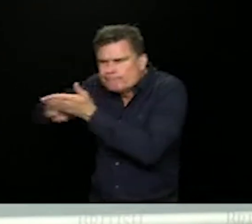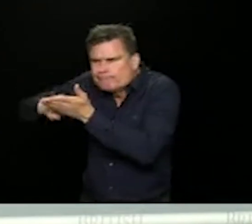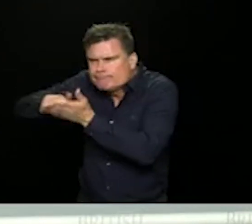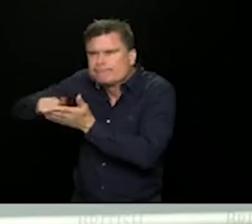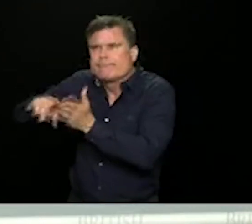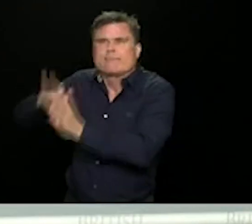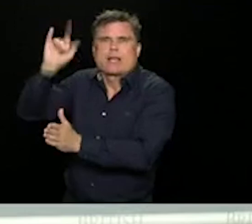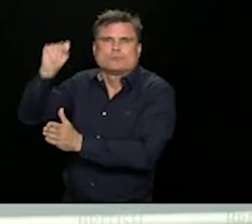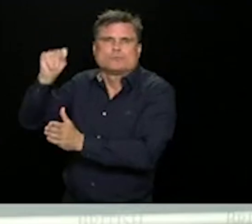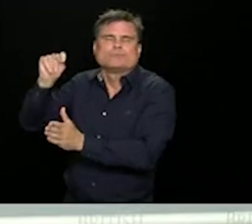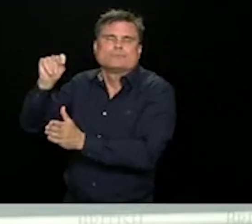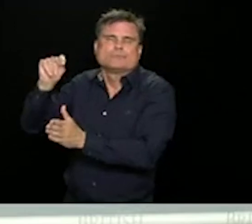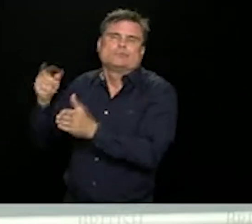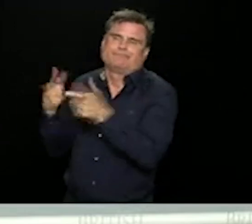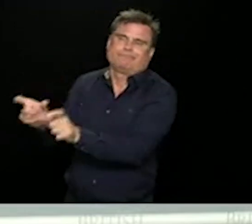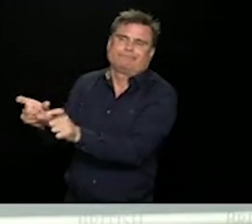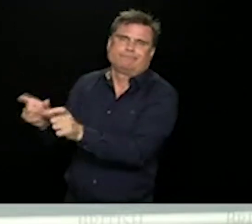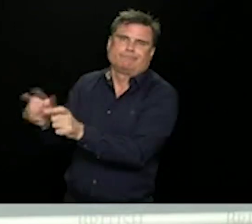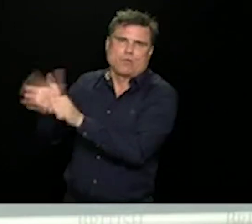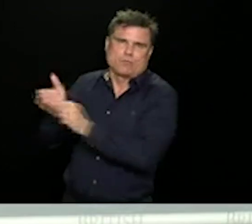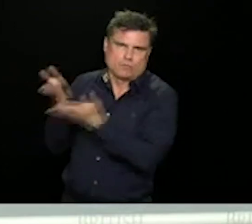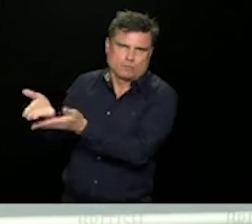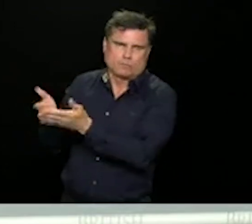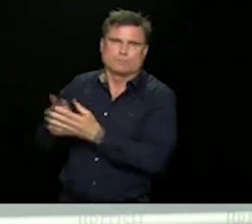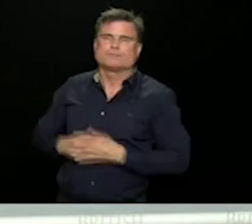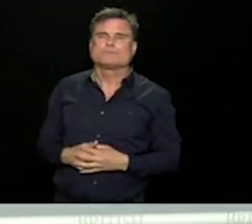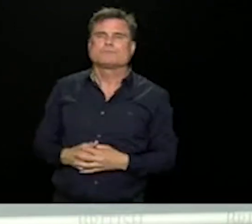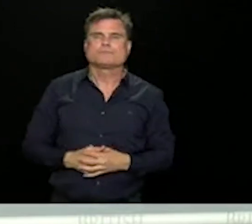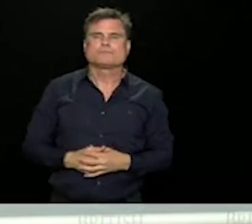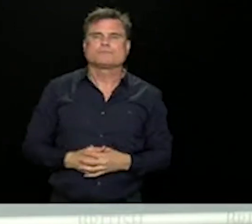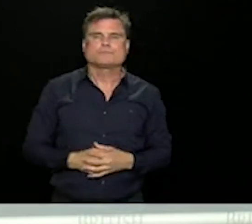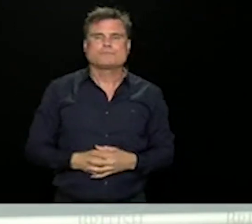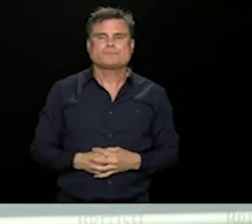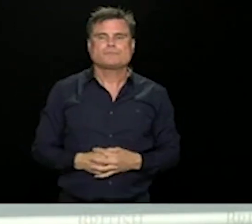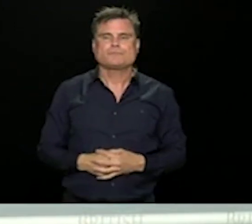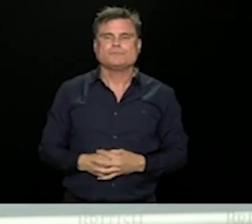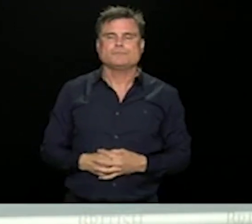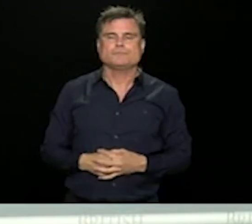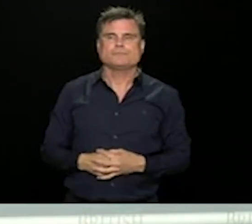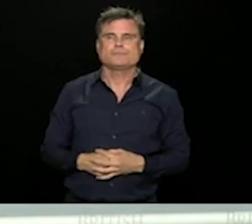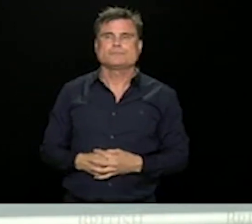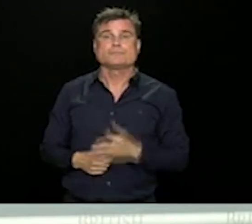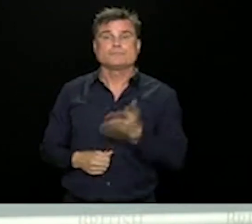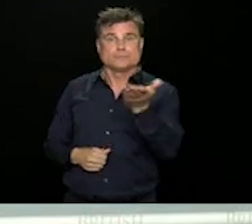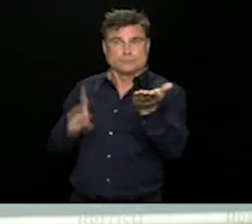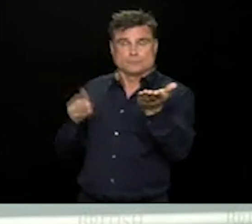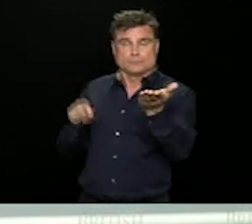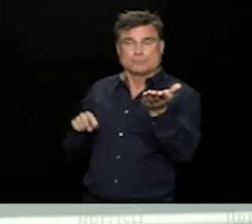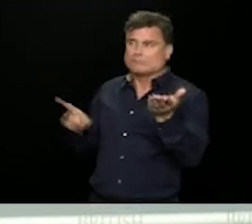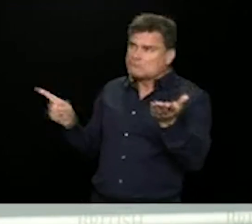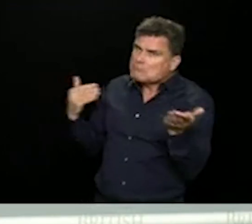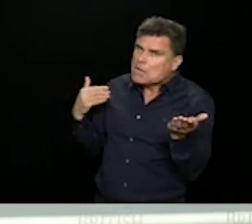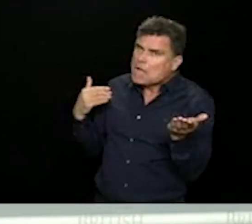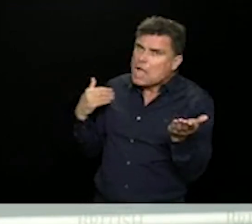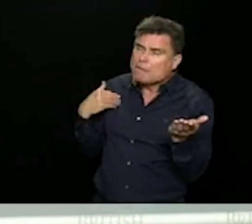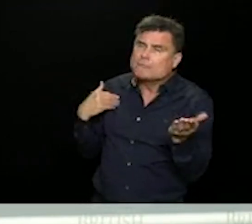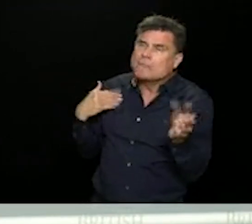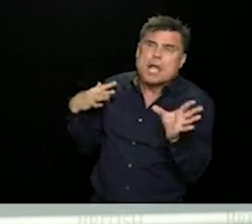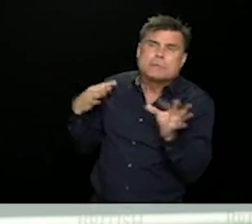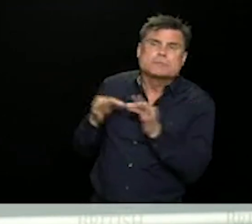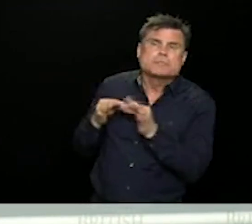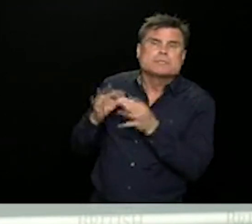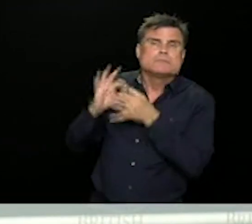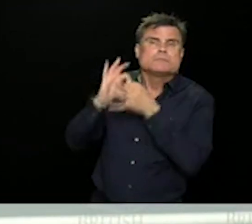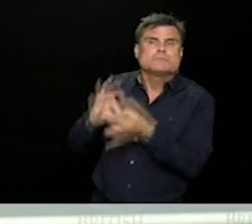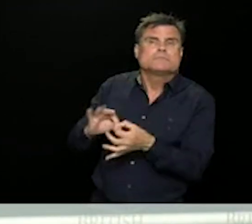ongoing basis around trying to determine the who passed what to whom and who needs to be in isolation